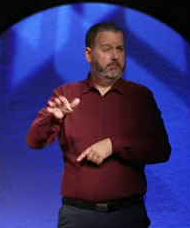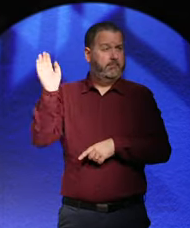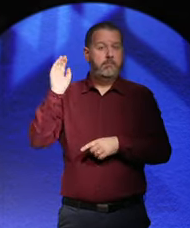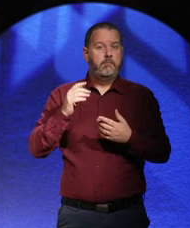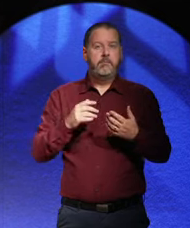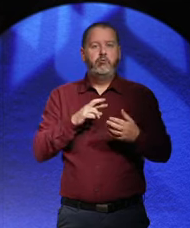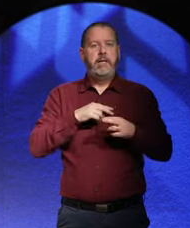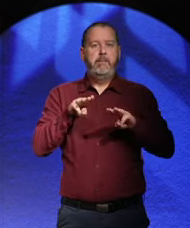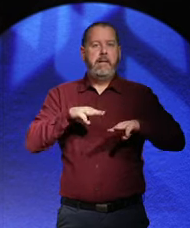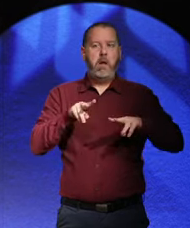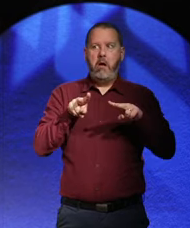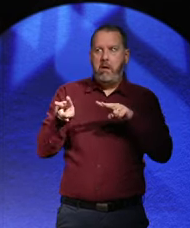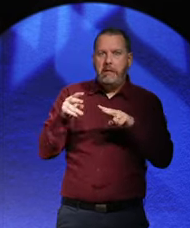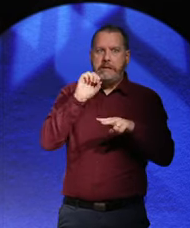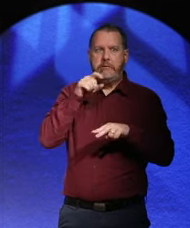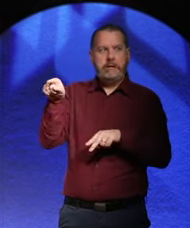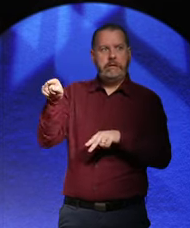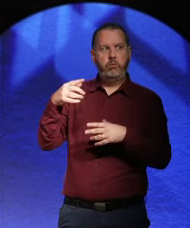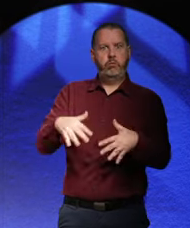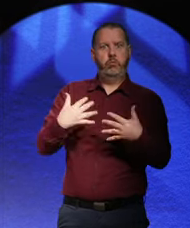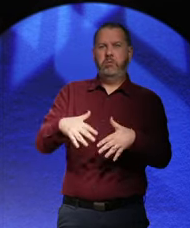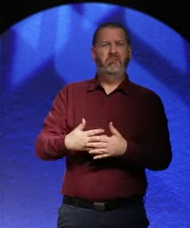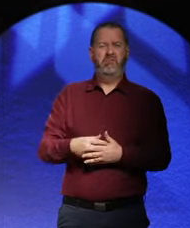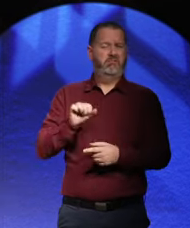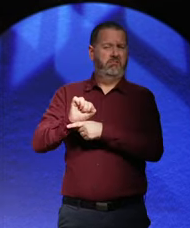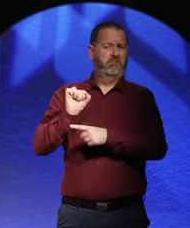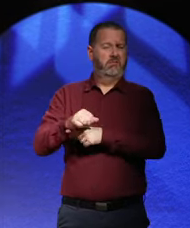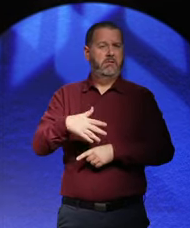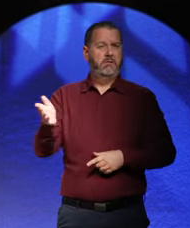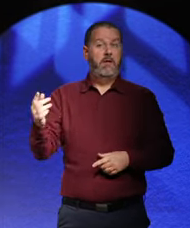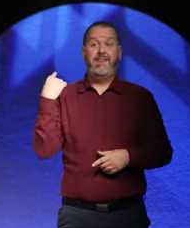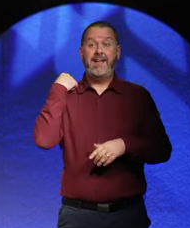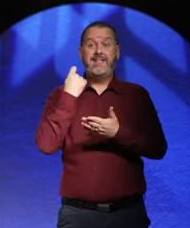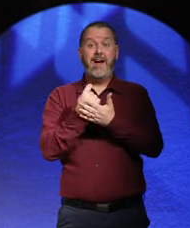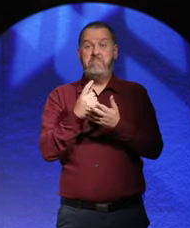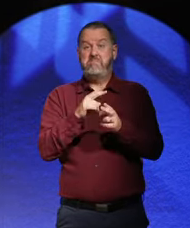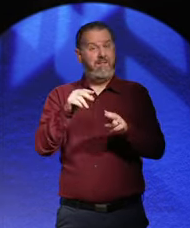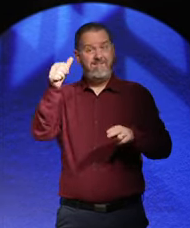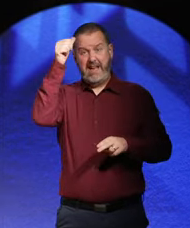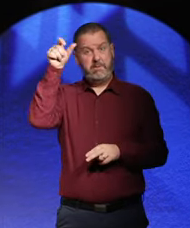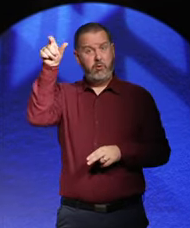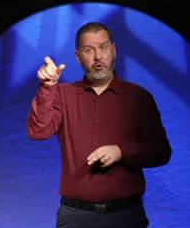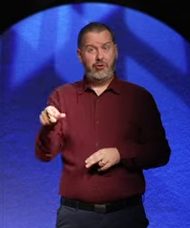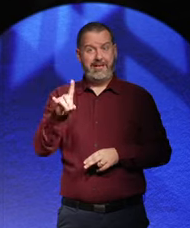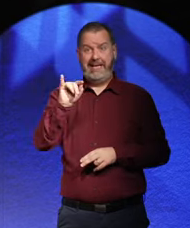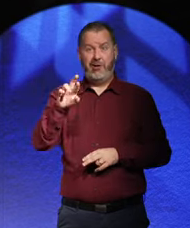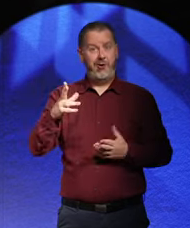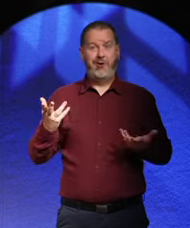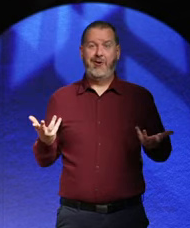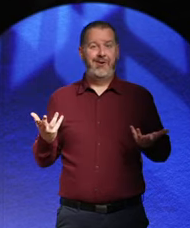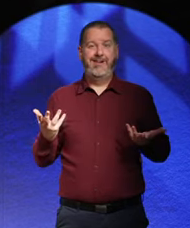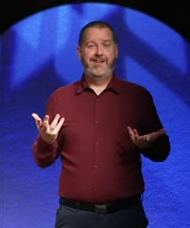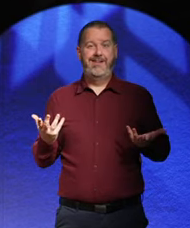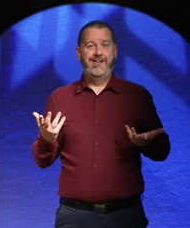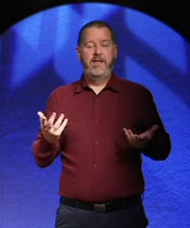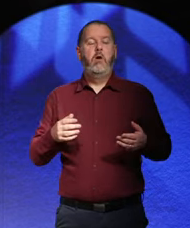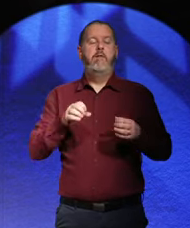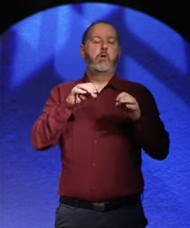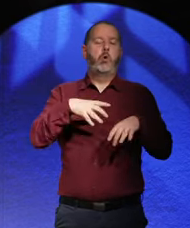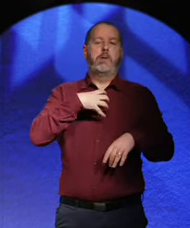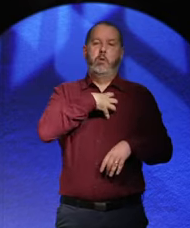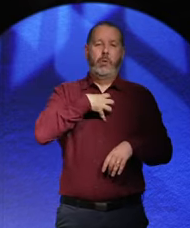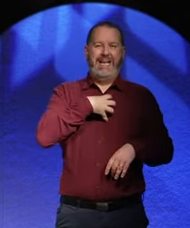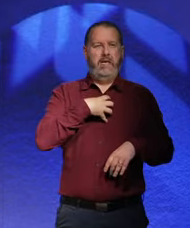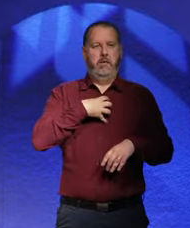him seriously. He wasn't... This is the other misnomer. He wasn't very famous. Well, he tries to say, oh, the Munich Bill, which made him famous.